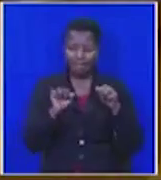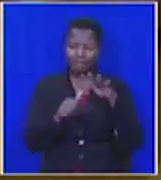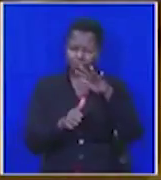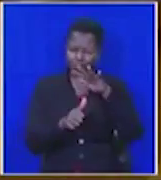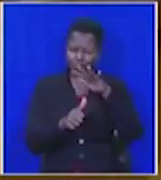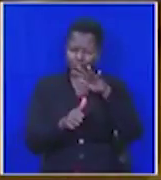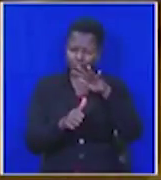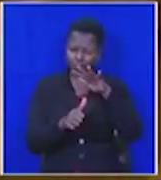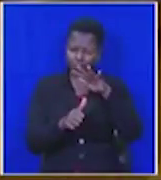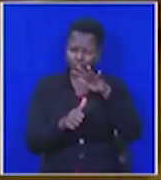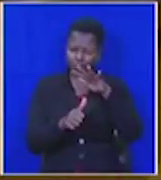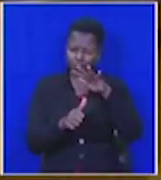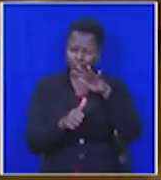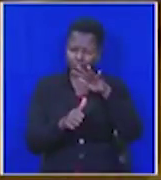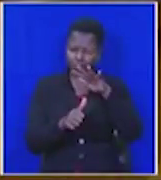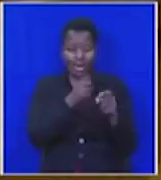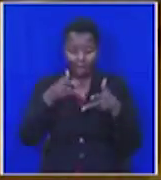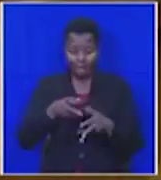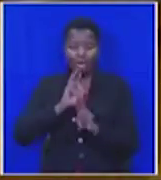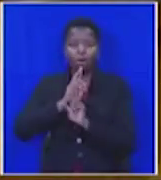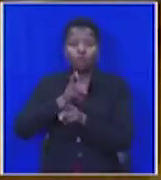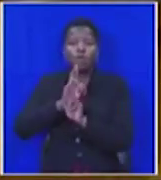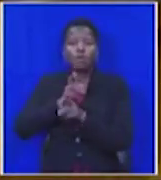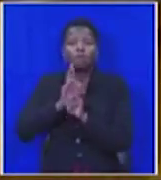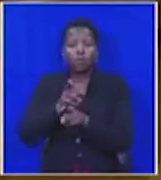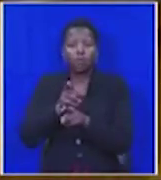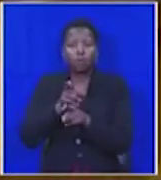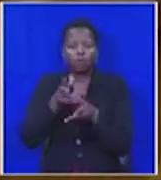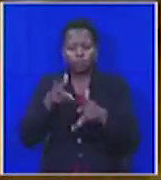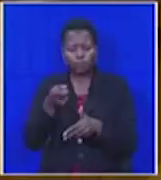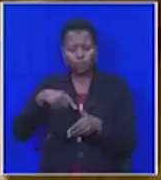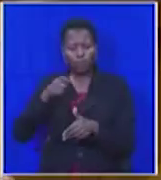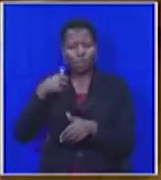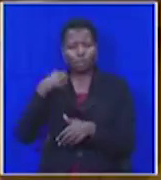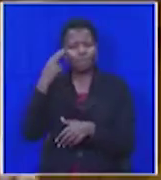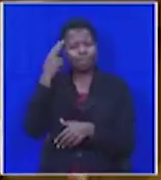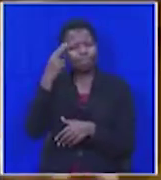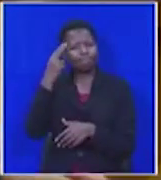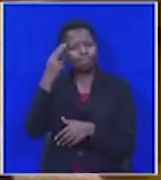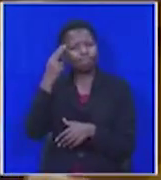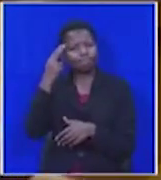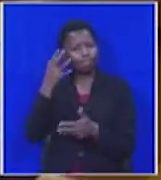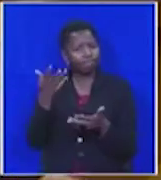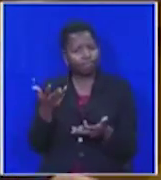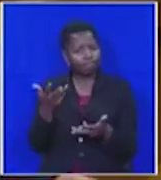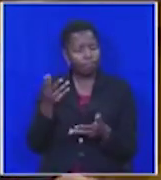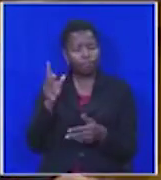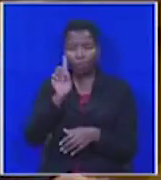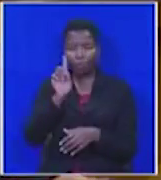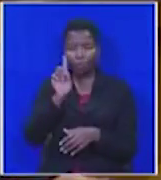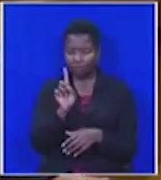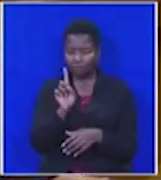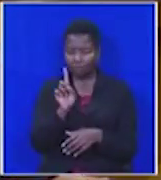executive accountability. And so the question we must all ask ourselves today in this House is simply this.